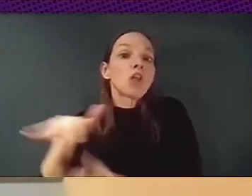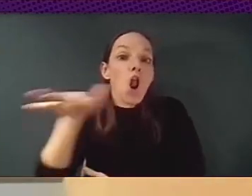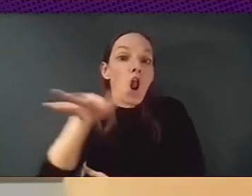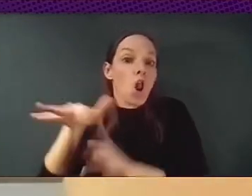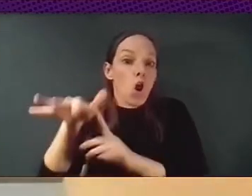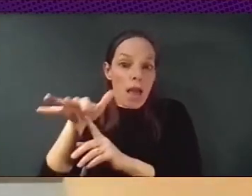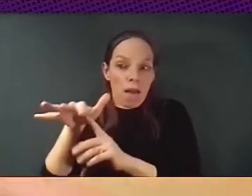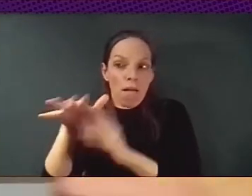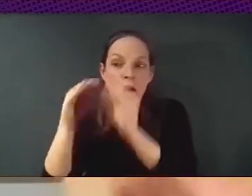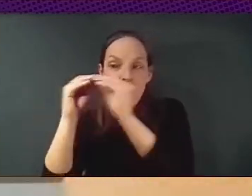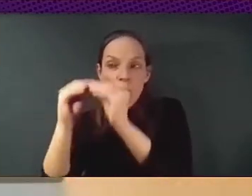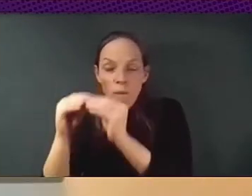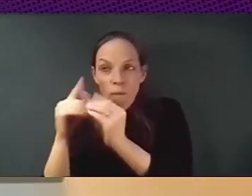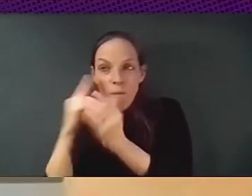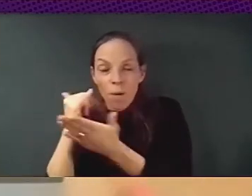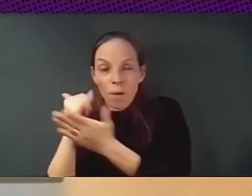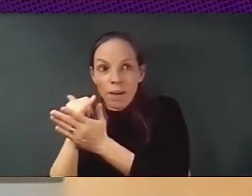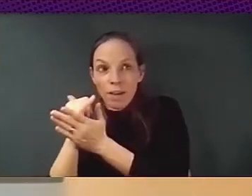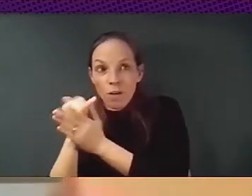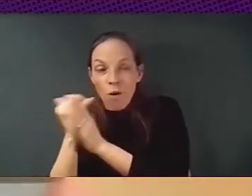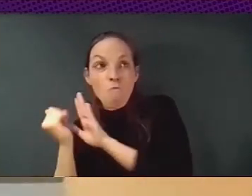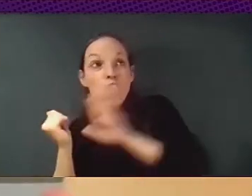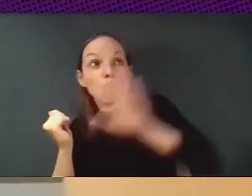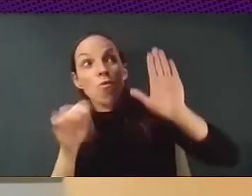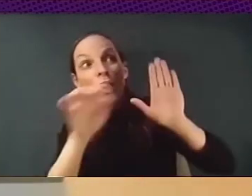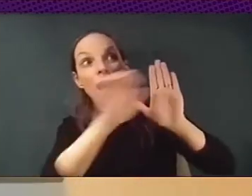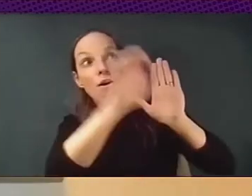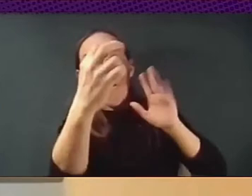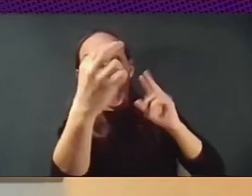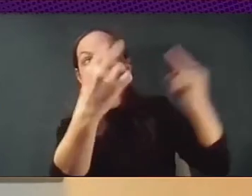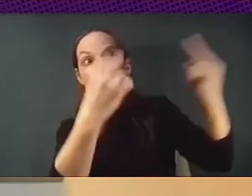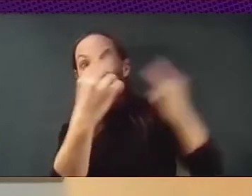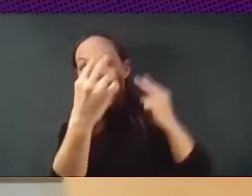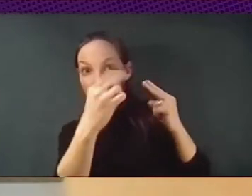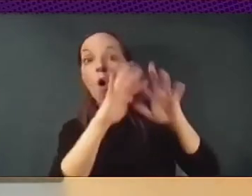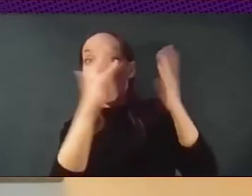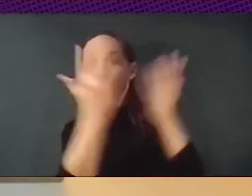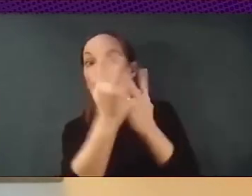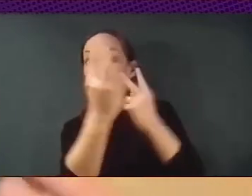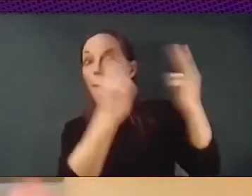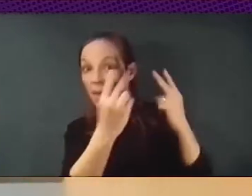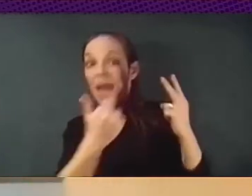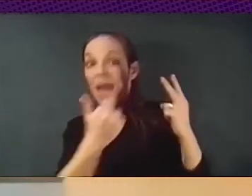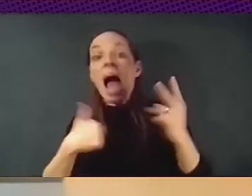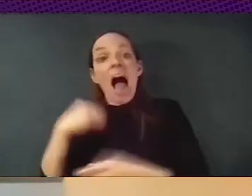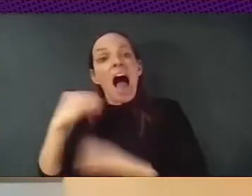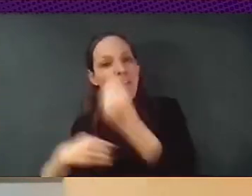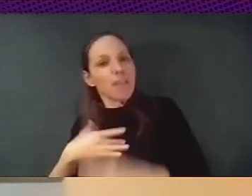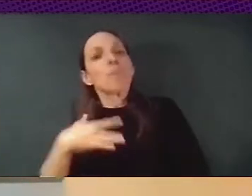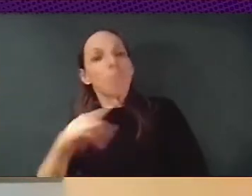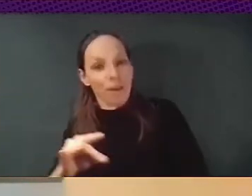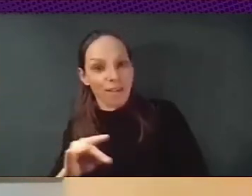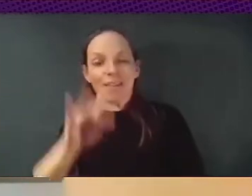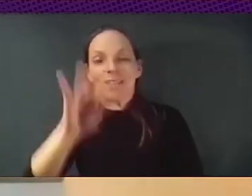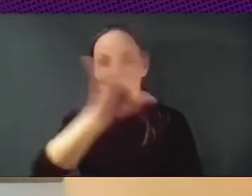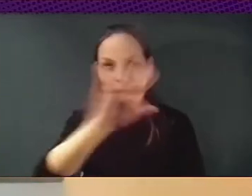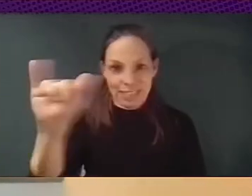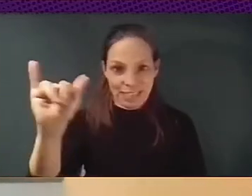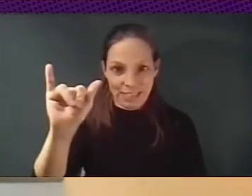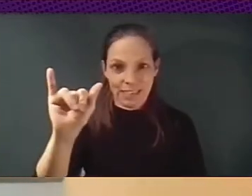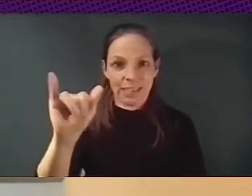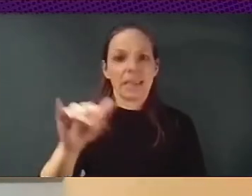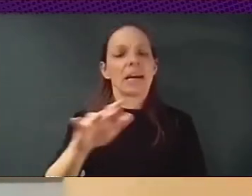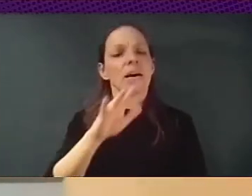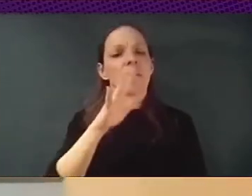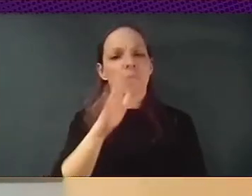yes, because the problem is also to put these ideas into practice, to give power to communities, to give